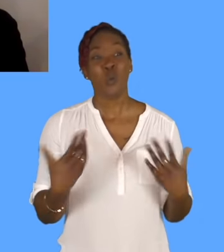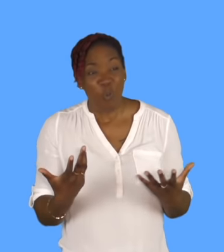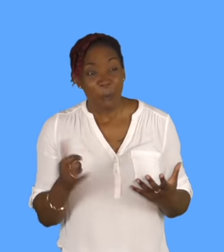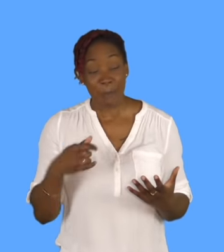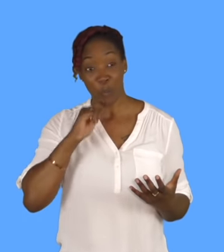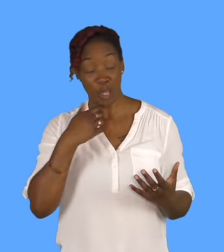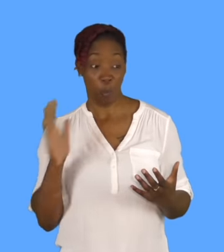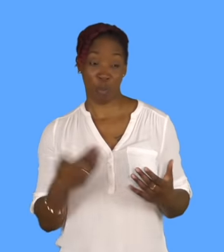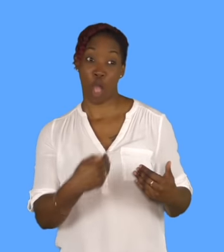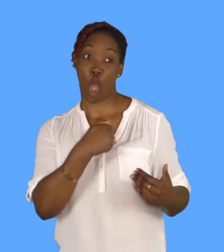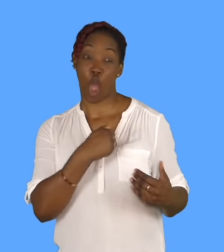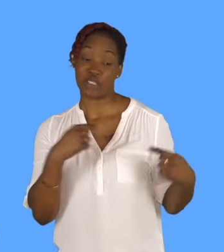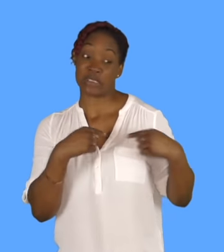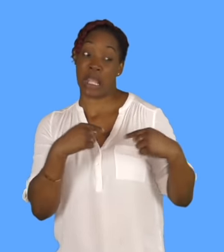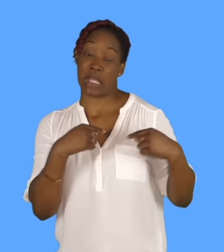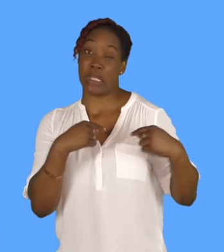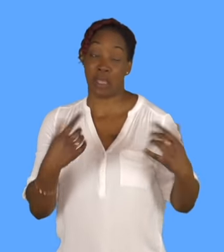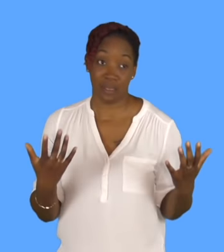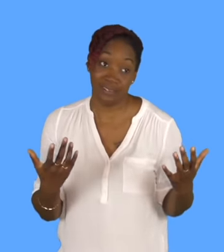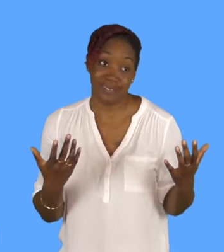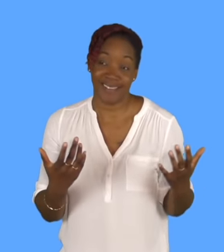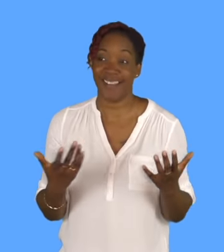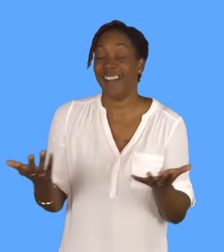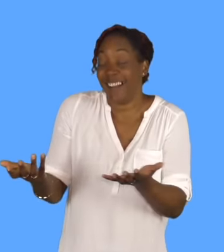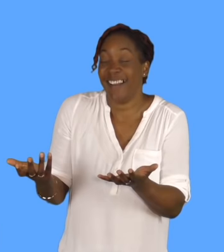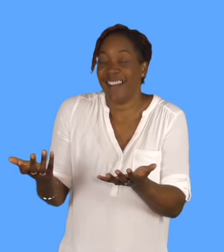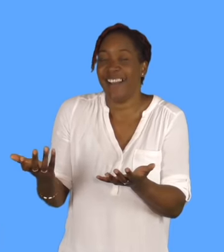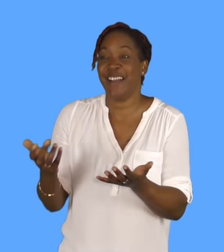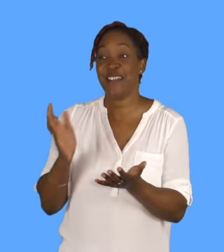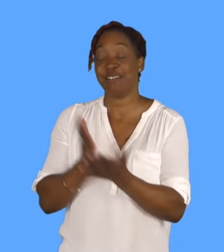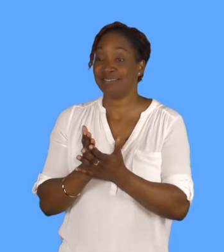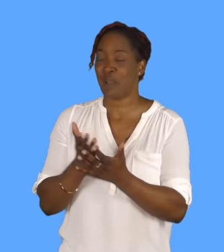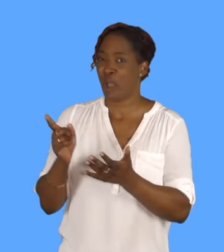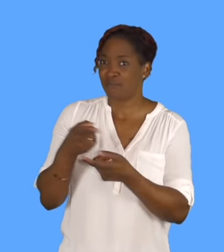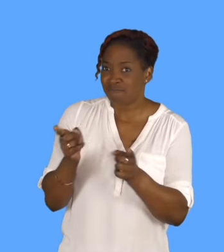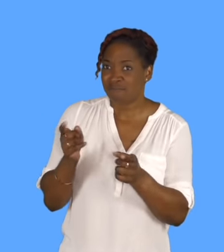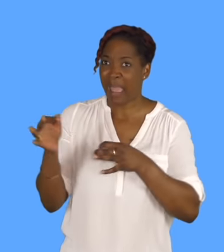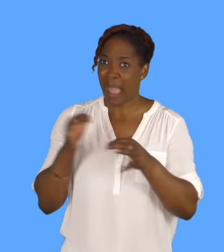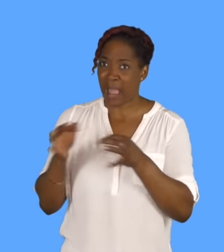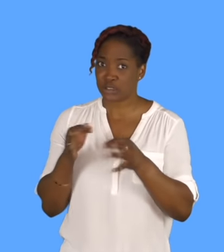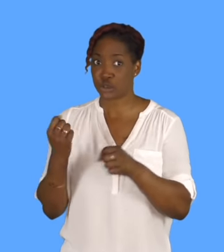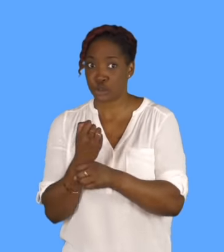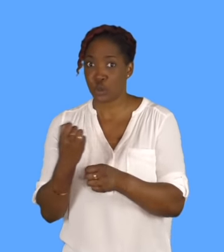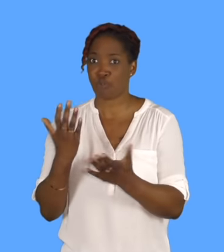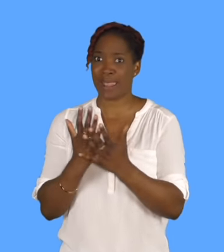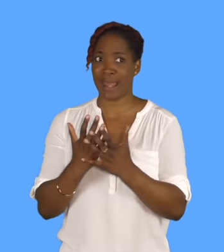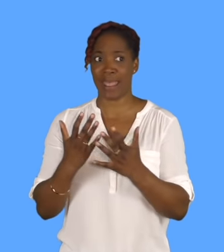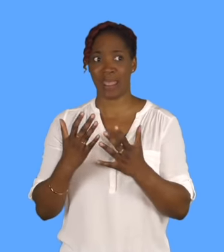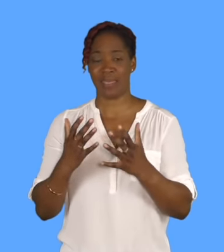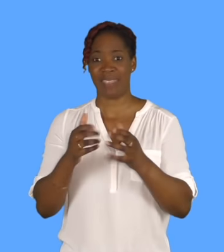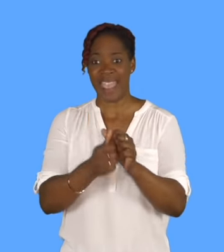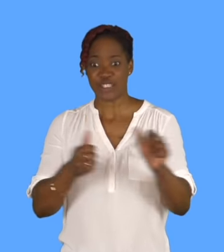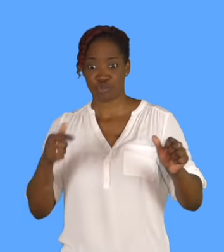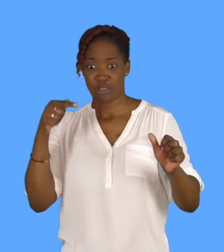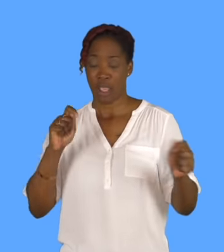But what use actors do, and the change in pace of the industry, is really, all industries changing moving forward. But I think in media, it's just